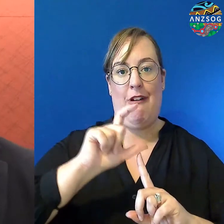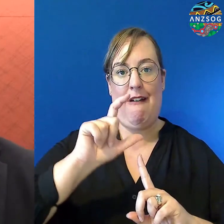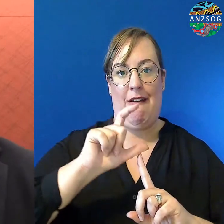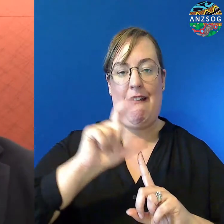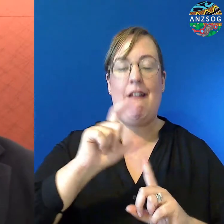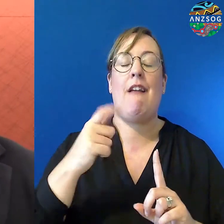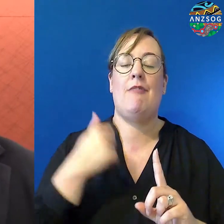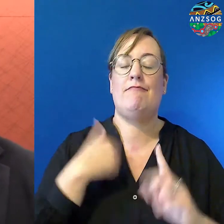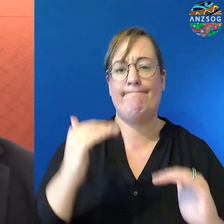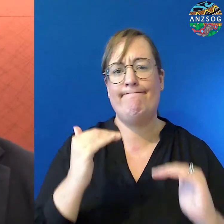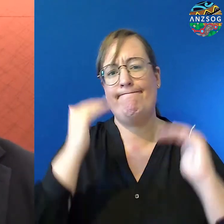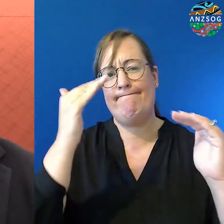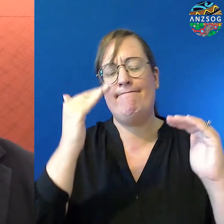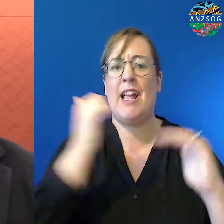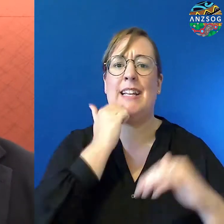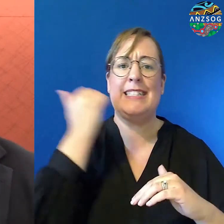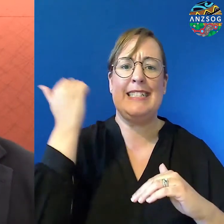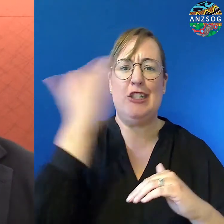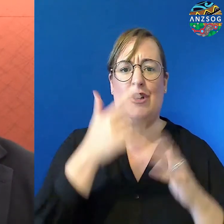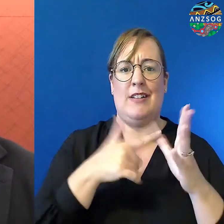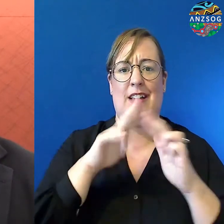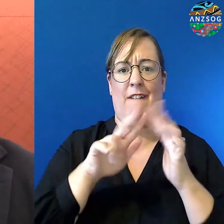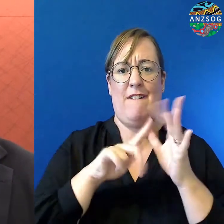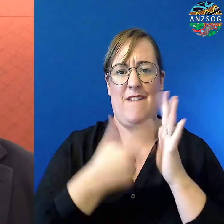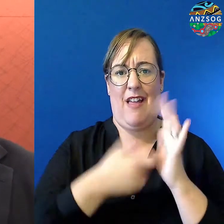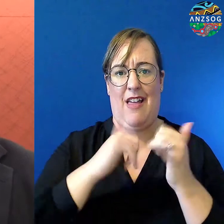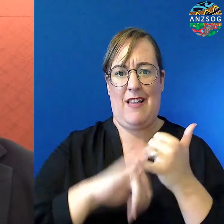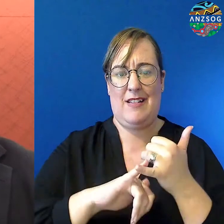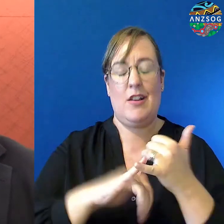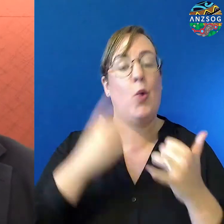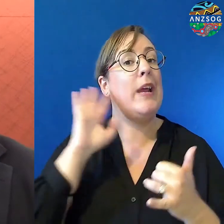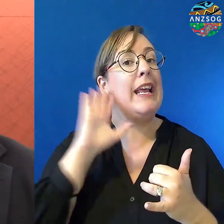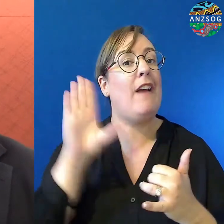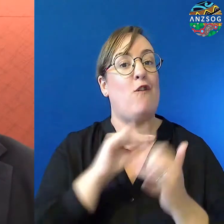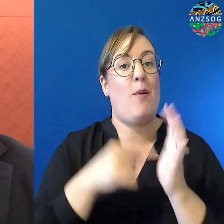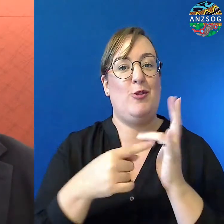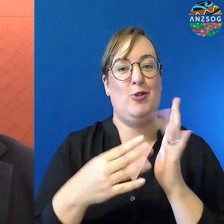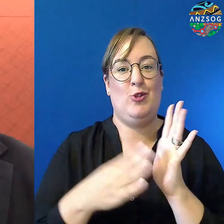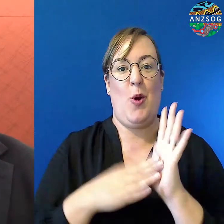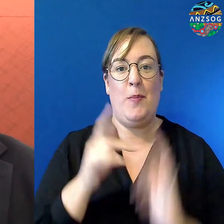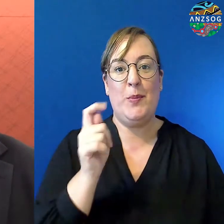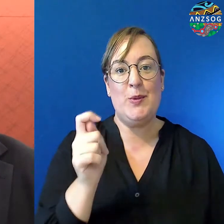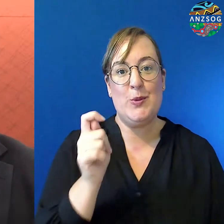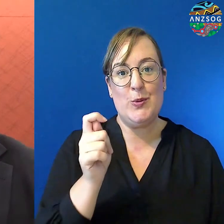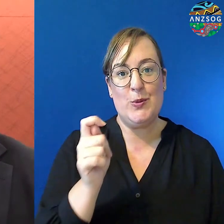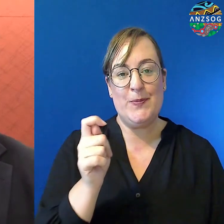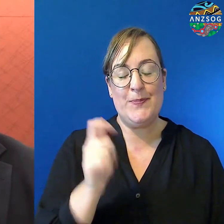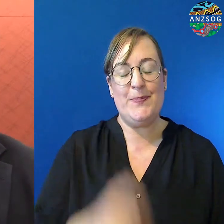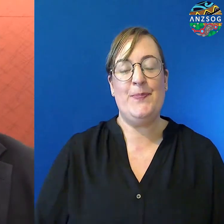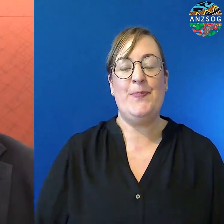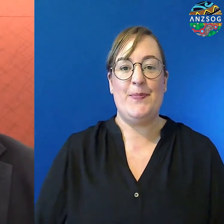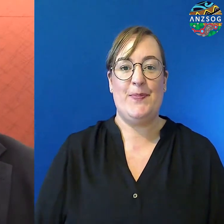in Indigenous Affairs over many years. We'll hear from Tom in just a moment to get us